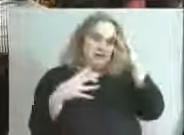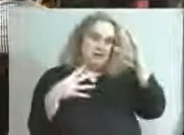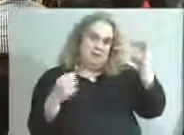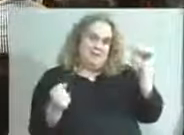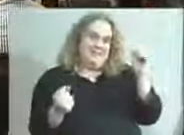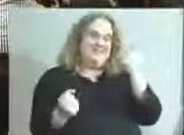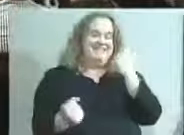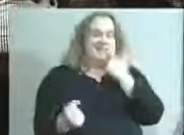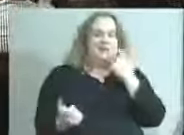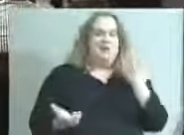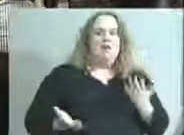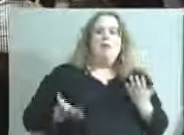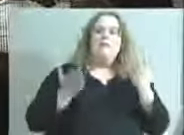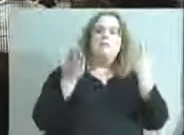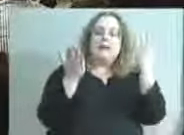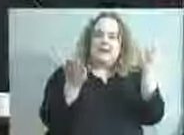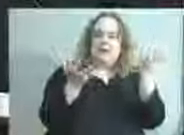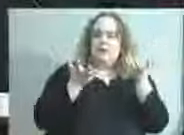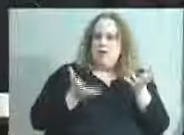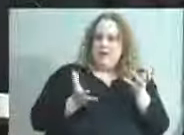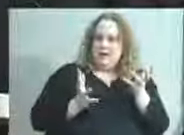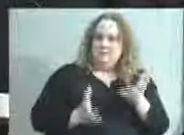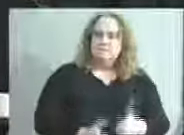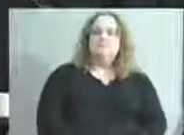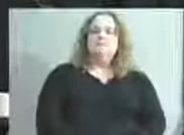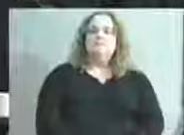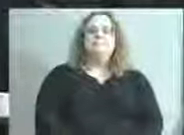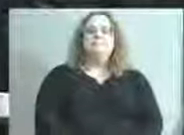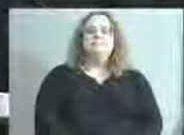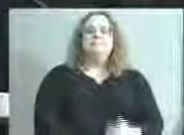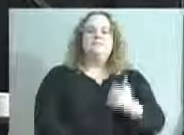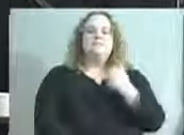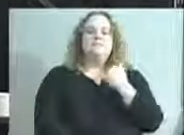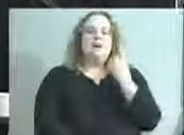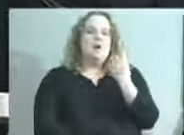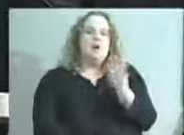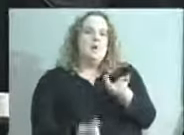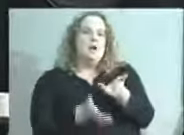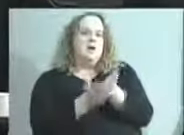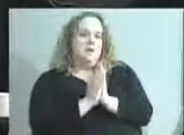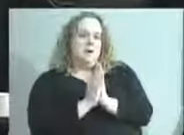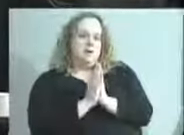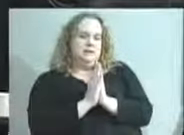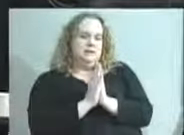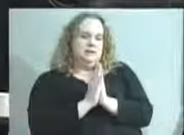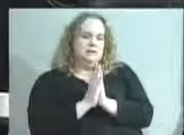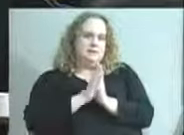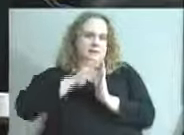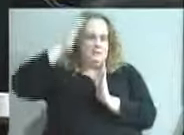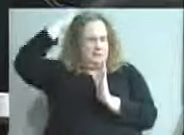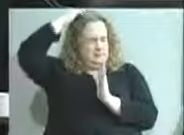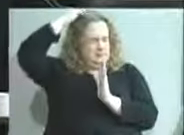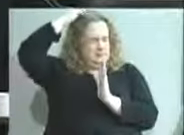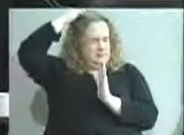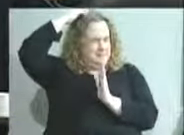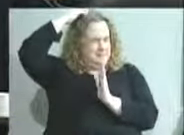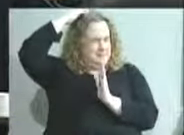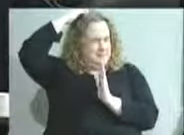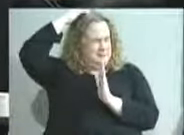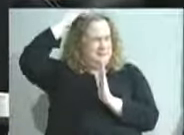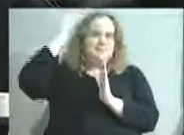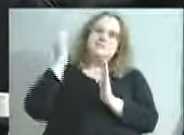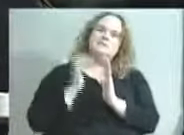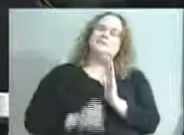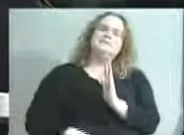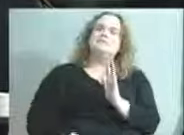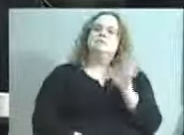previously recommended it, and we had one request related to